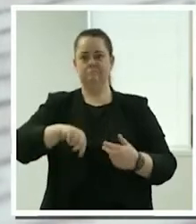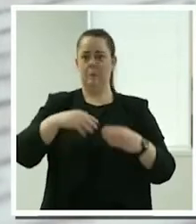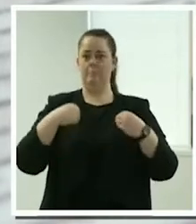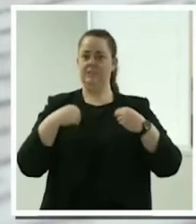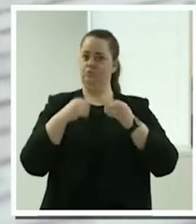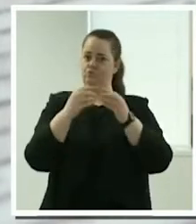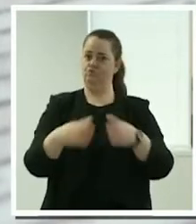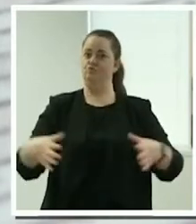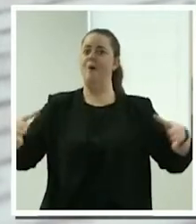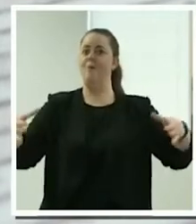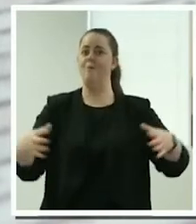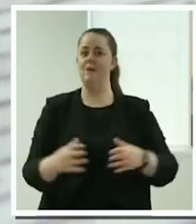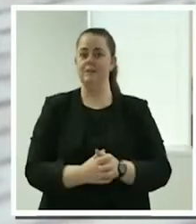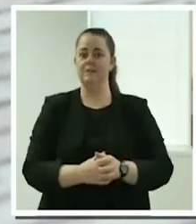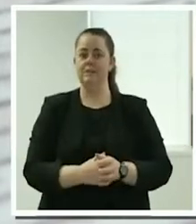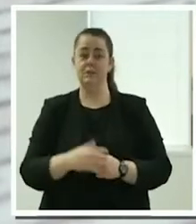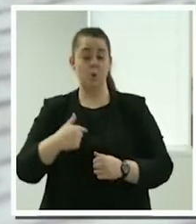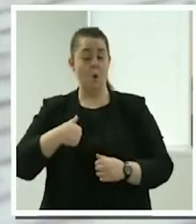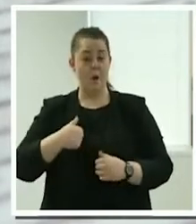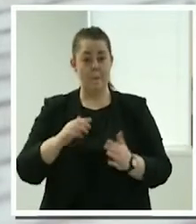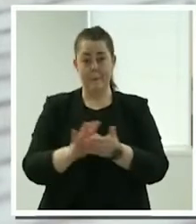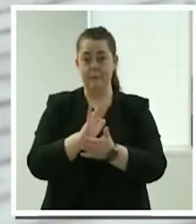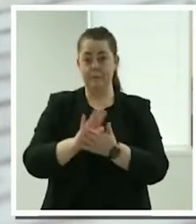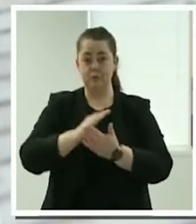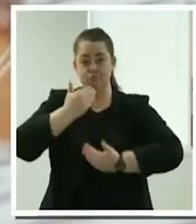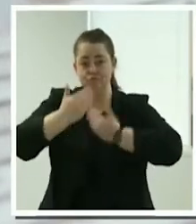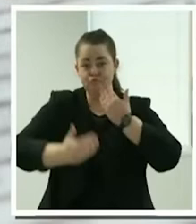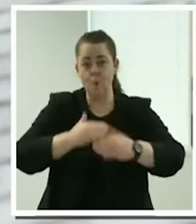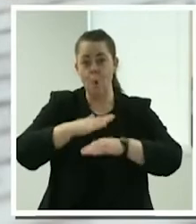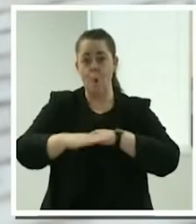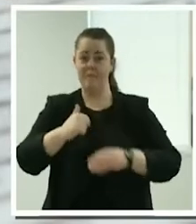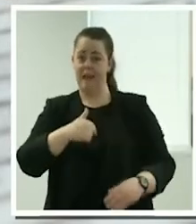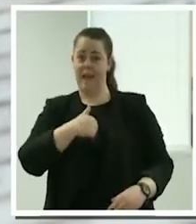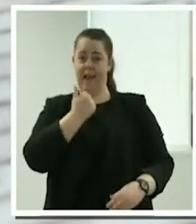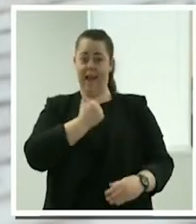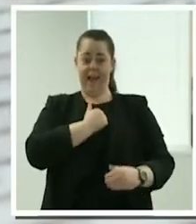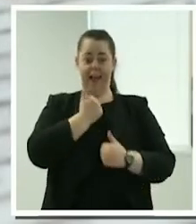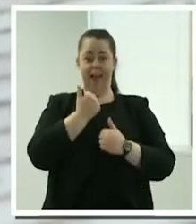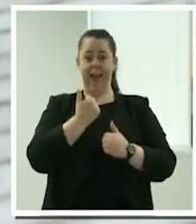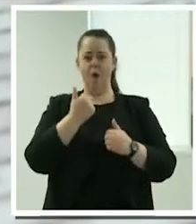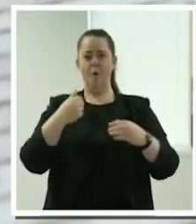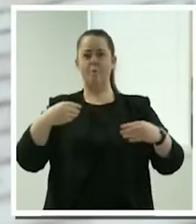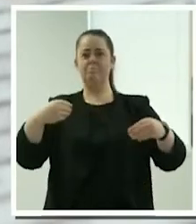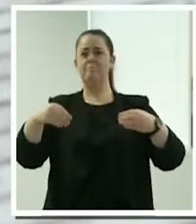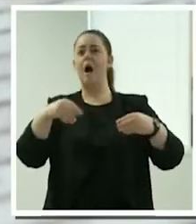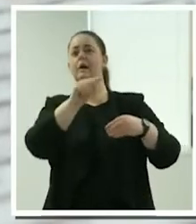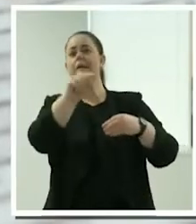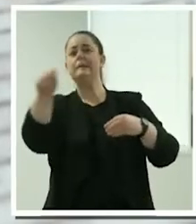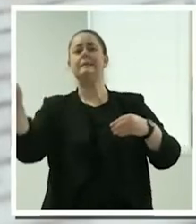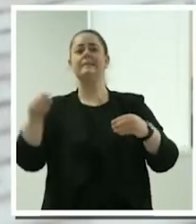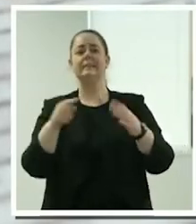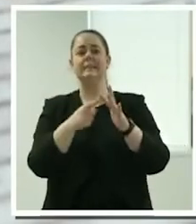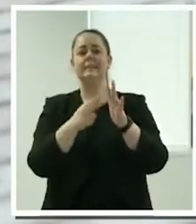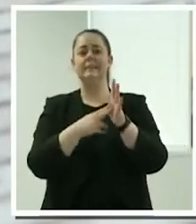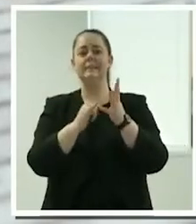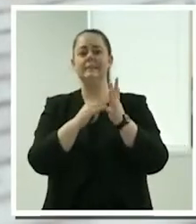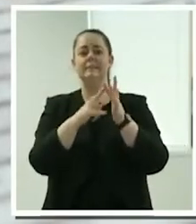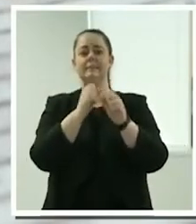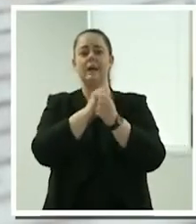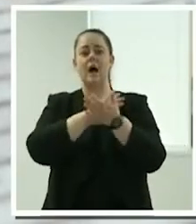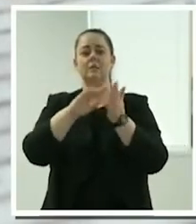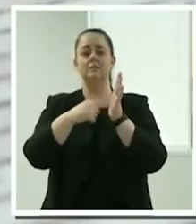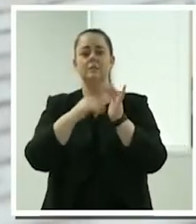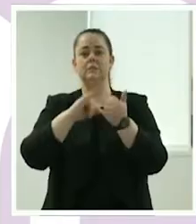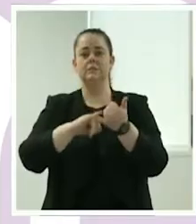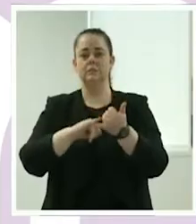all our Market Insights report. This is the report I have with me but will be available for download from our website in the